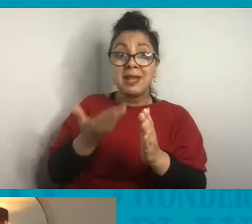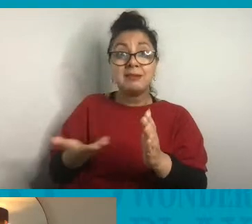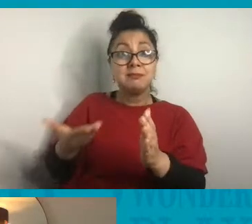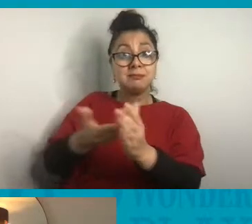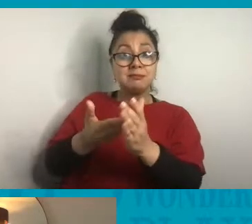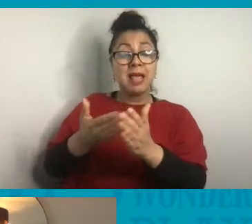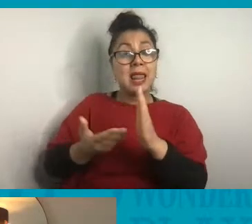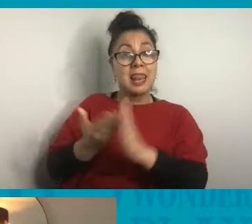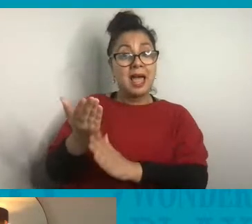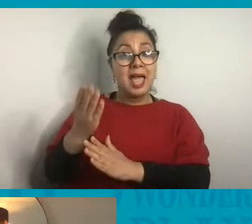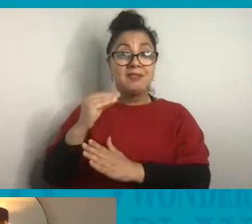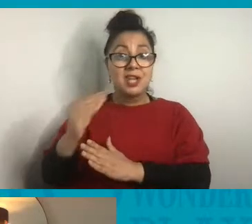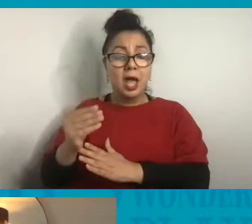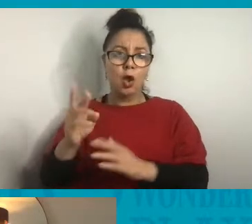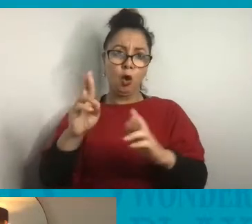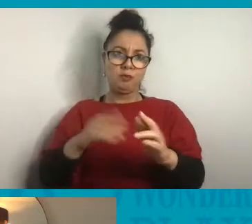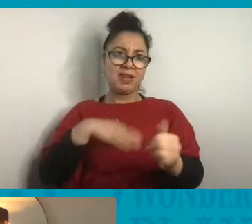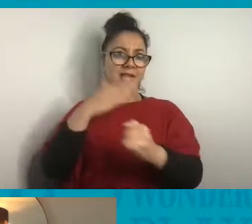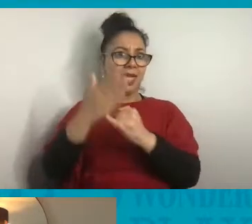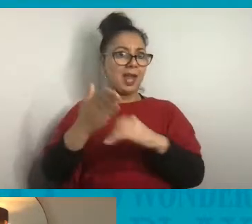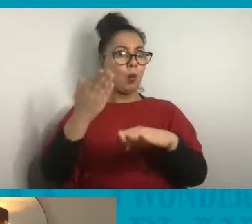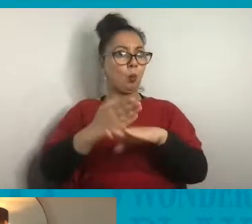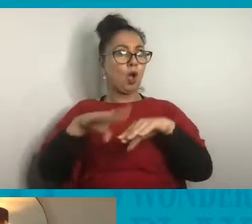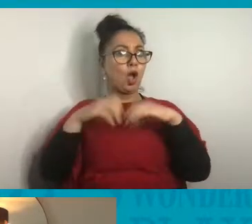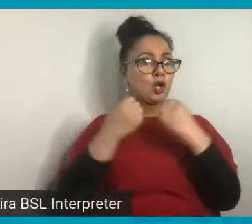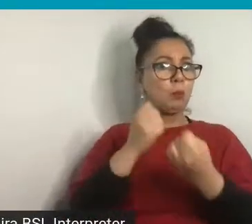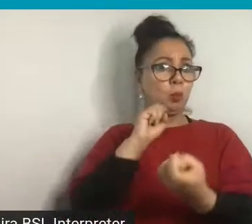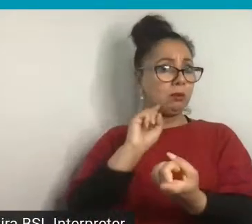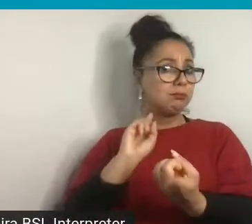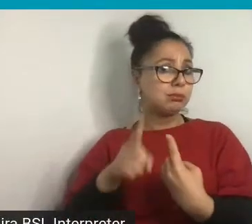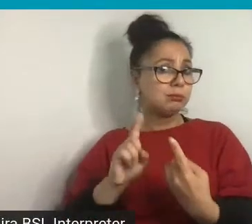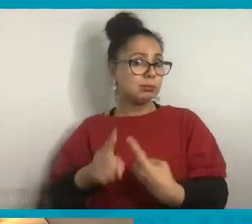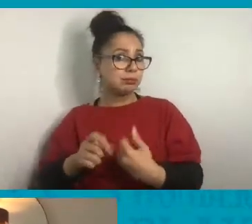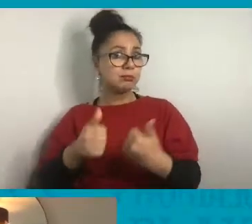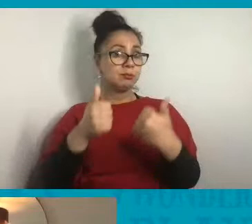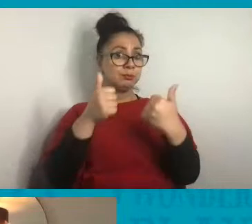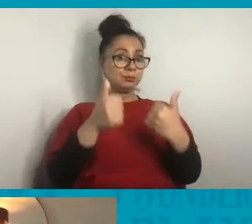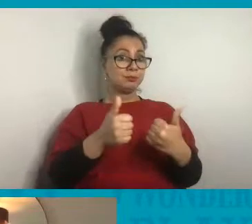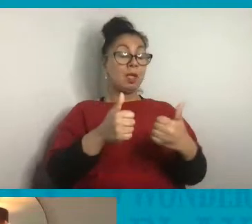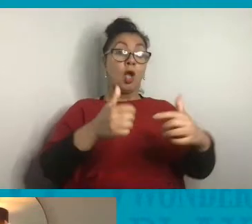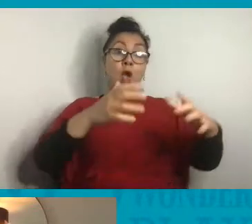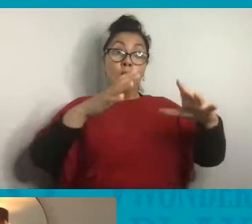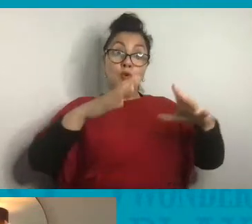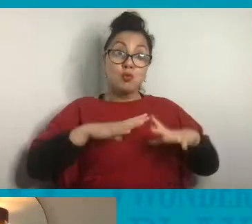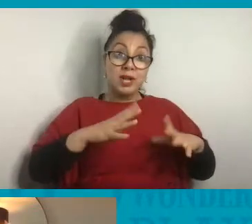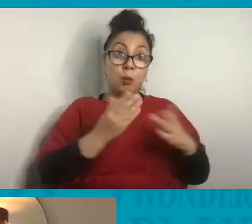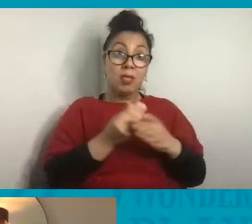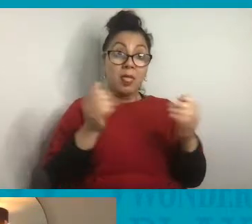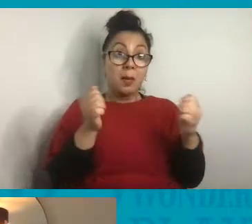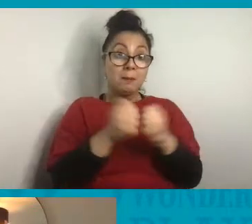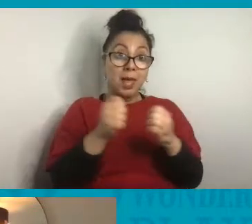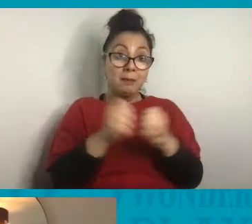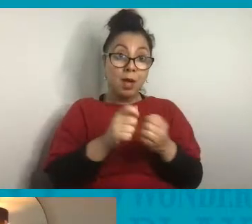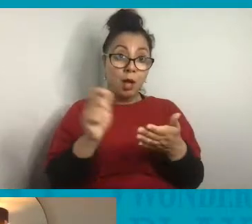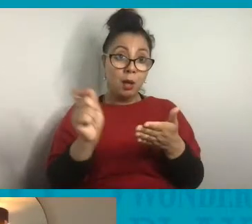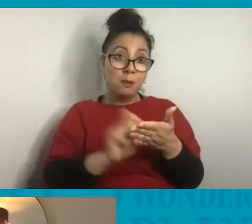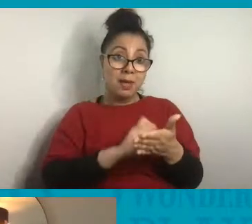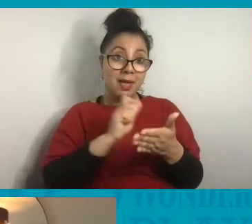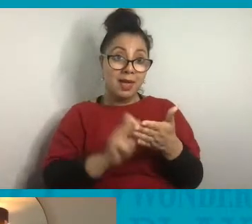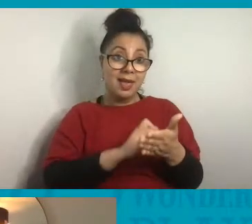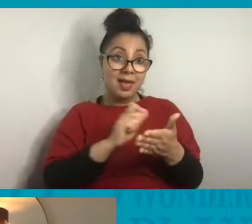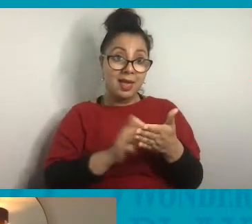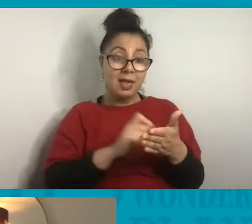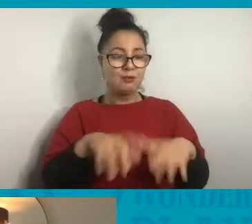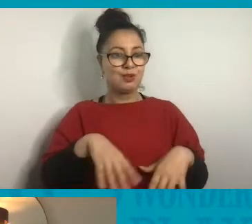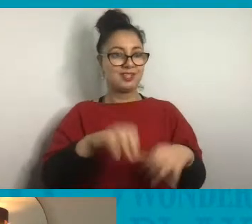the workshop. So if you can get ready with your first piece of paper and pen, and we'll start